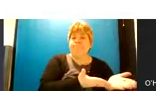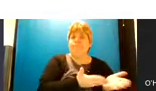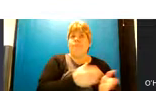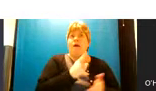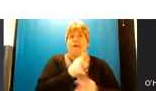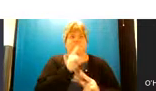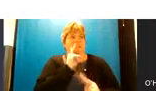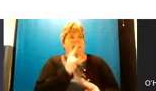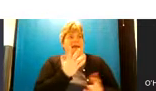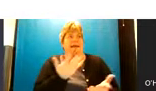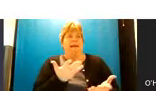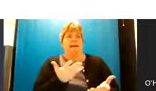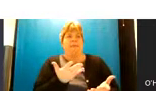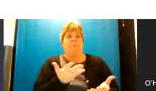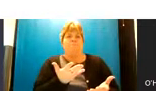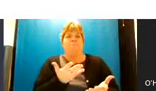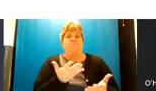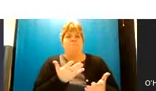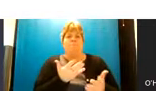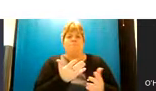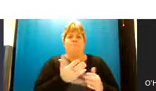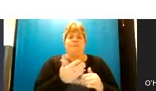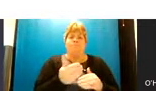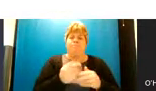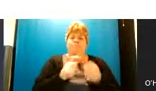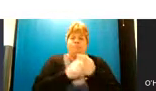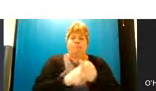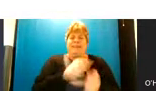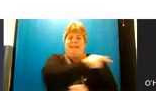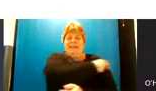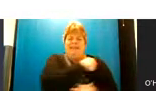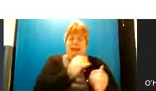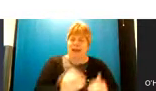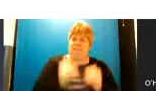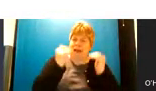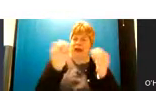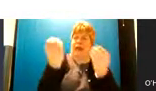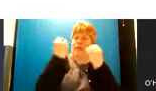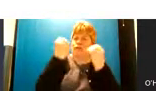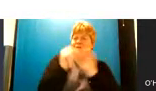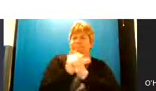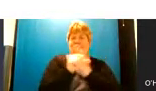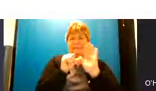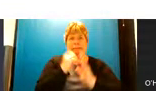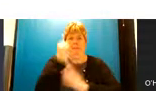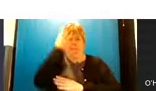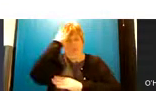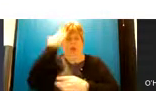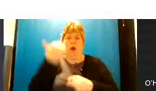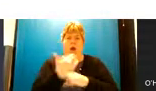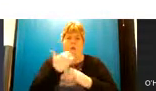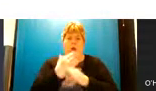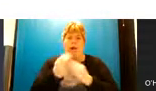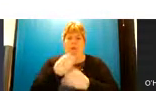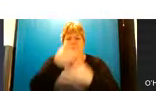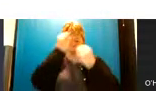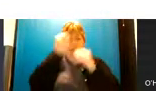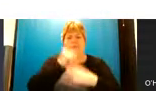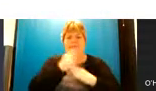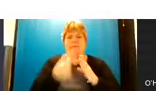see us have a um set of staff highly trained and skilled with experience of working with learning disability